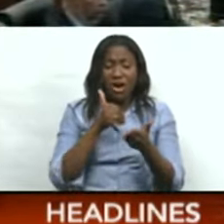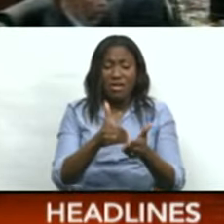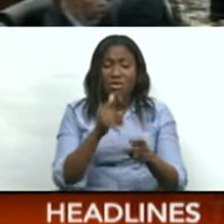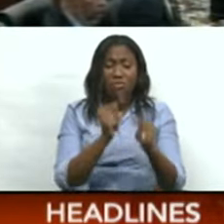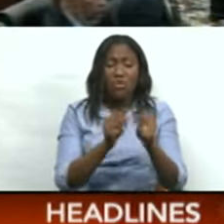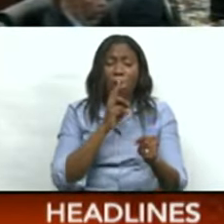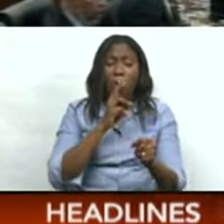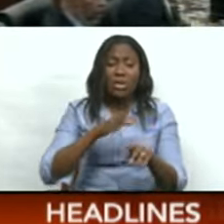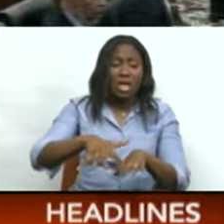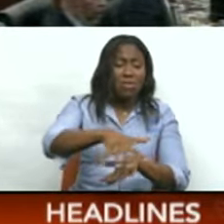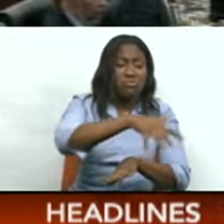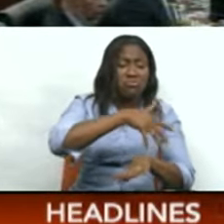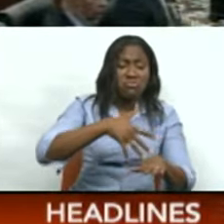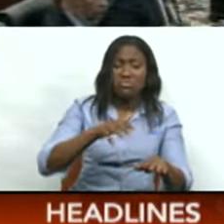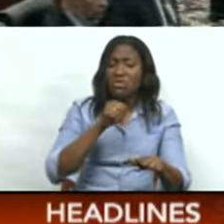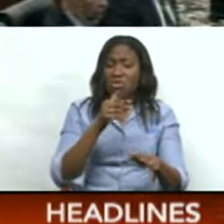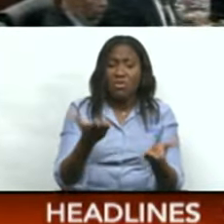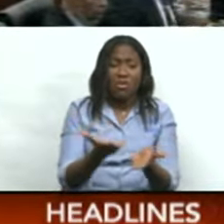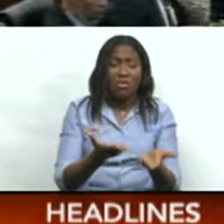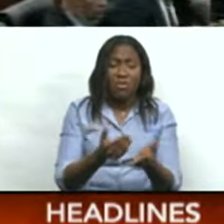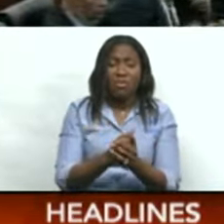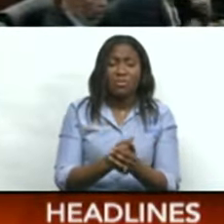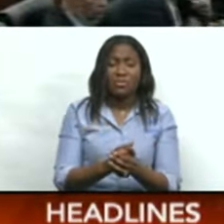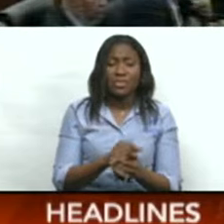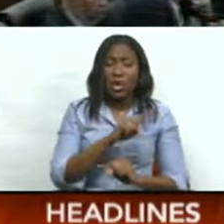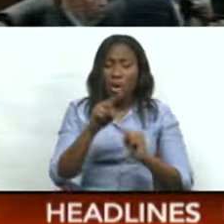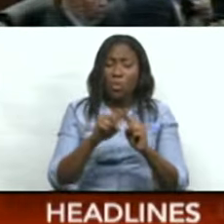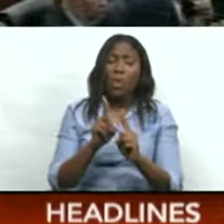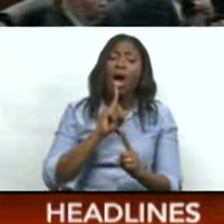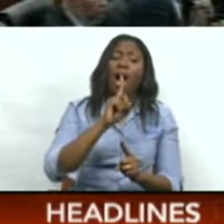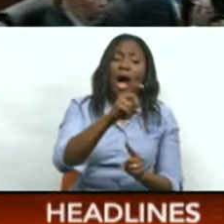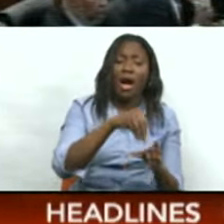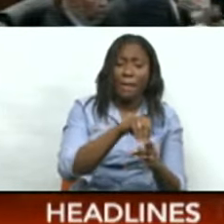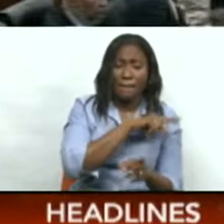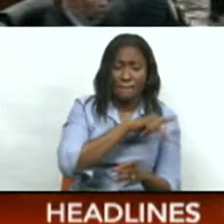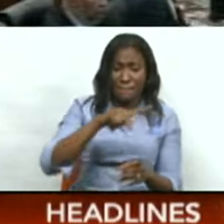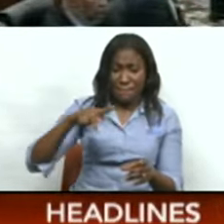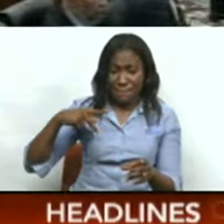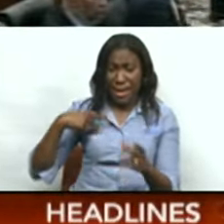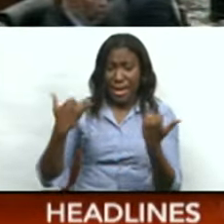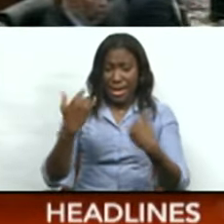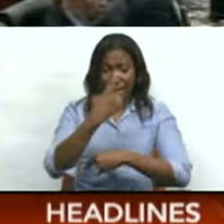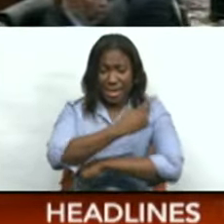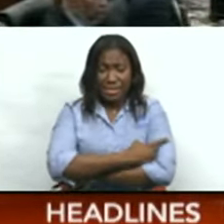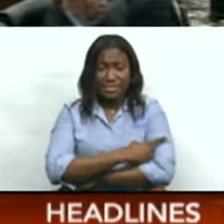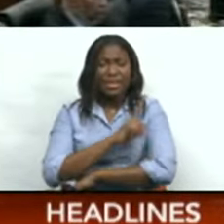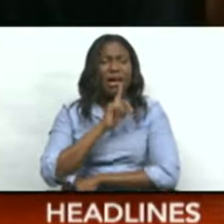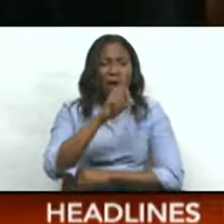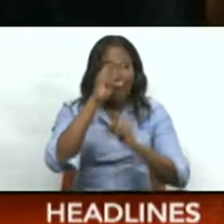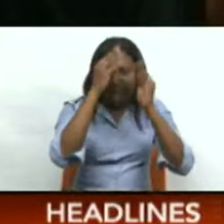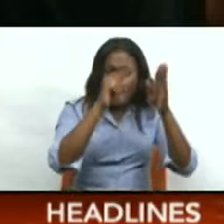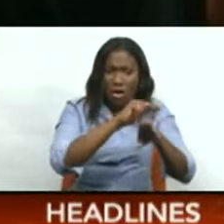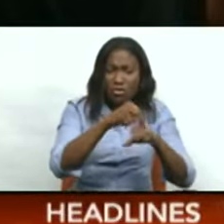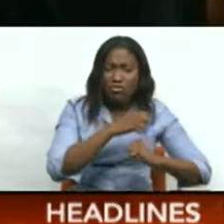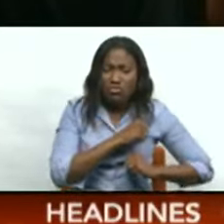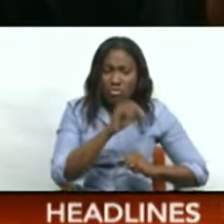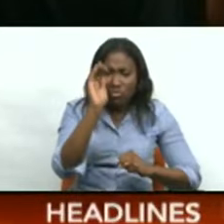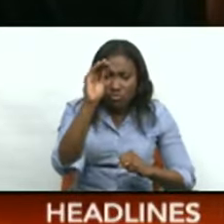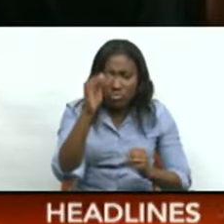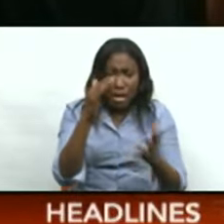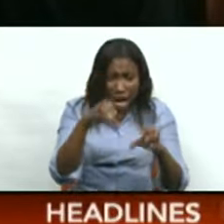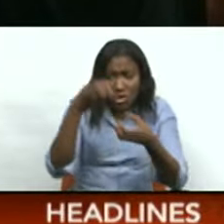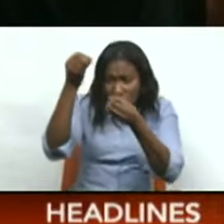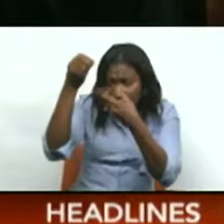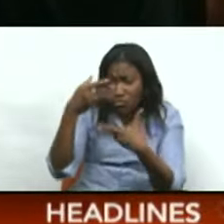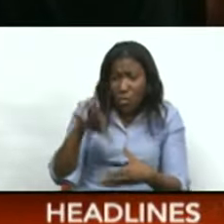During a sitting of the lower house today, an urgent question was posed to Prime Minister of National Security, rather, Fitzgerald Hines, for an update on